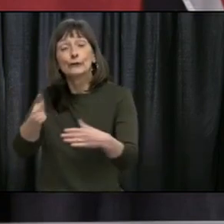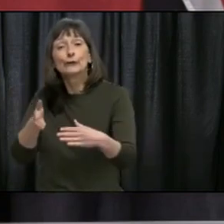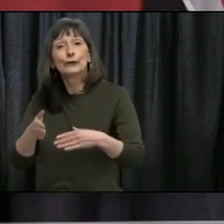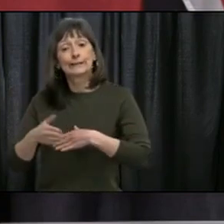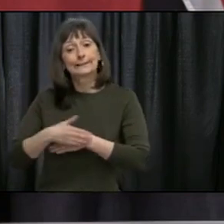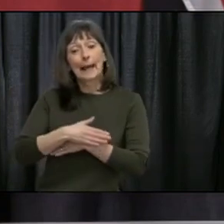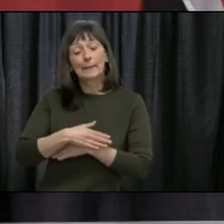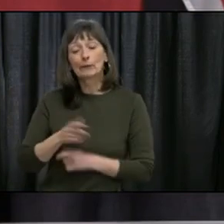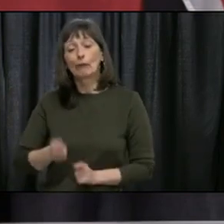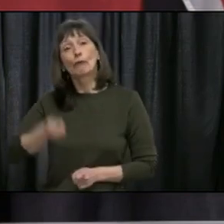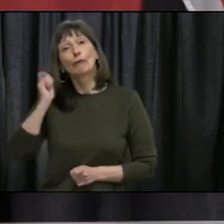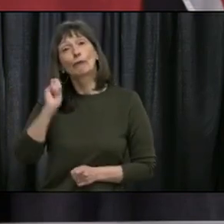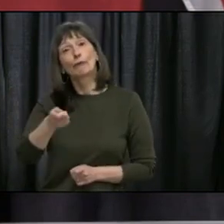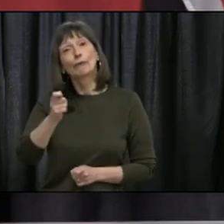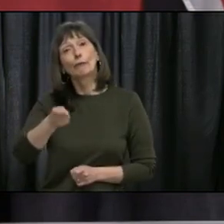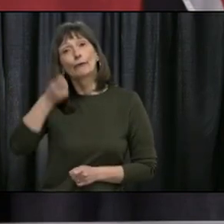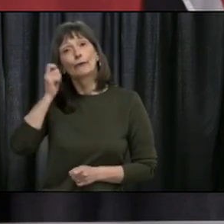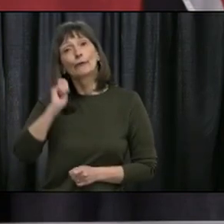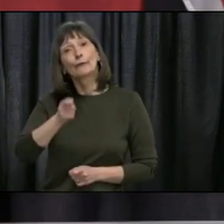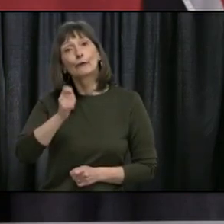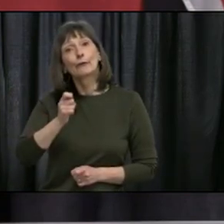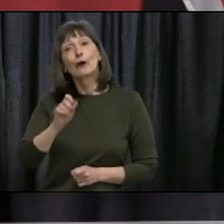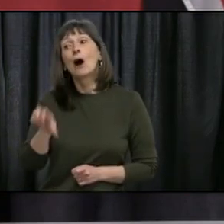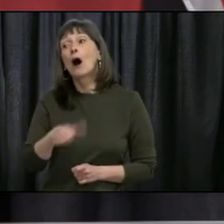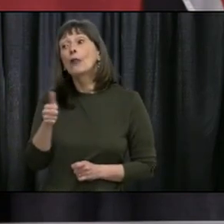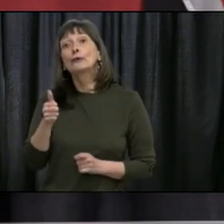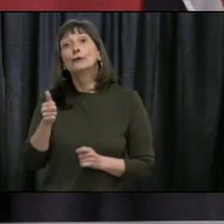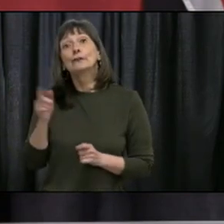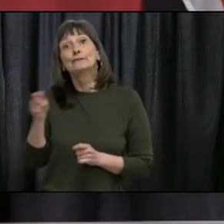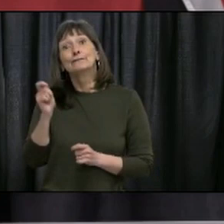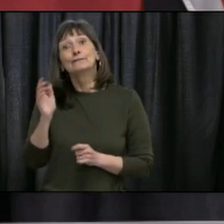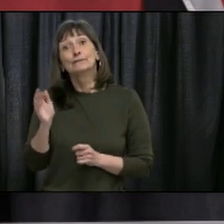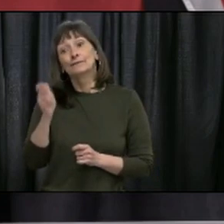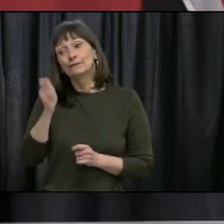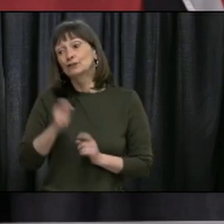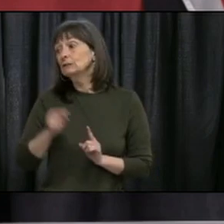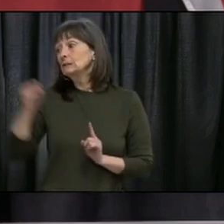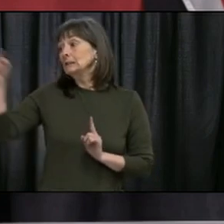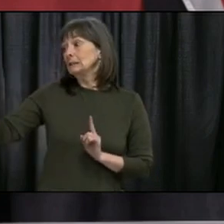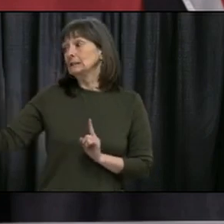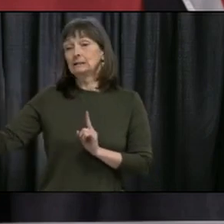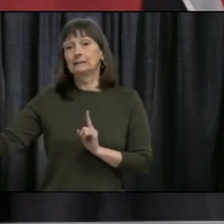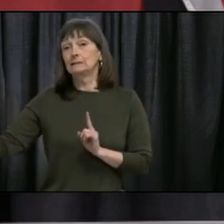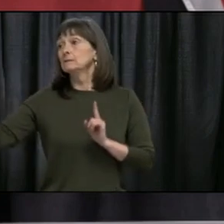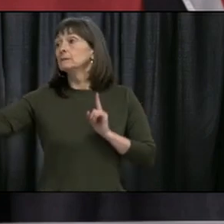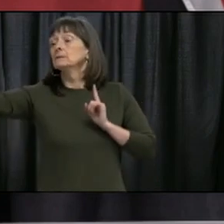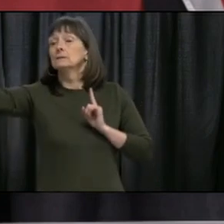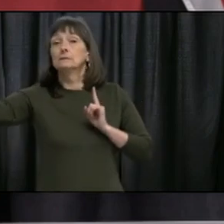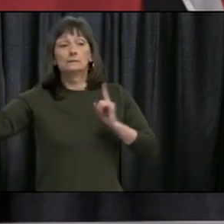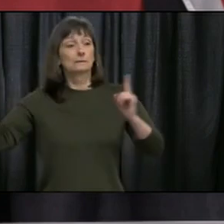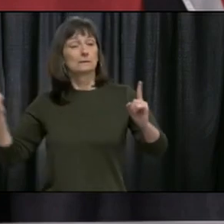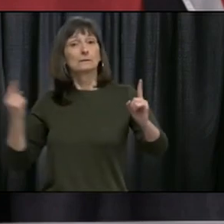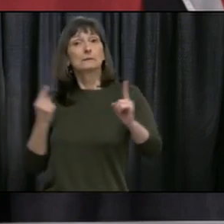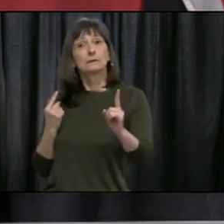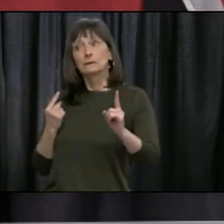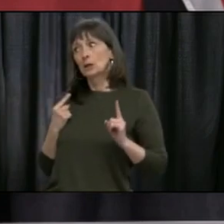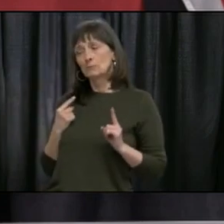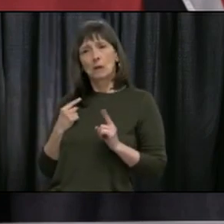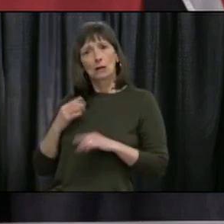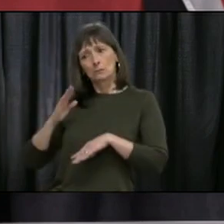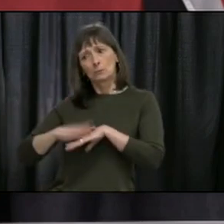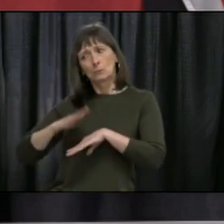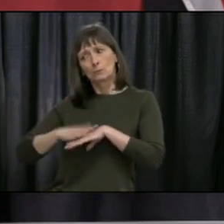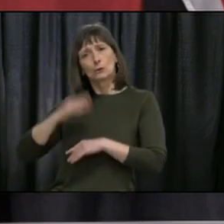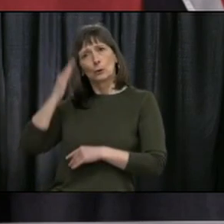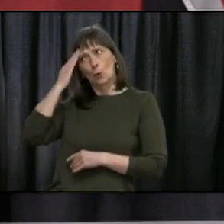literally a long ways away. And it's a safe way, but it's also a way to protect yourself from COVID-19. No different than on a golf